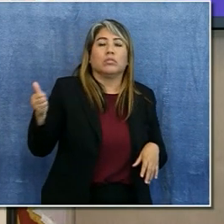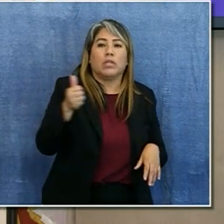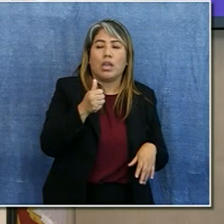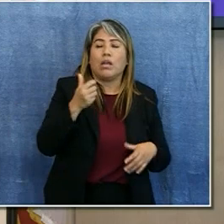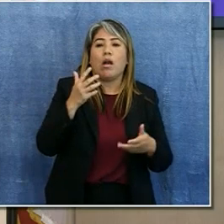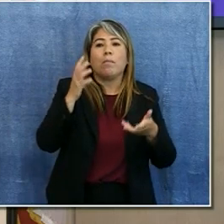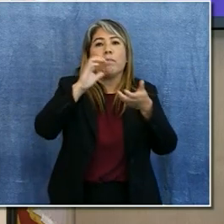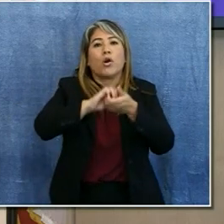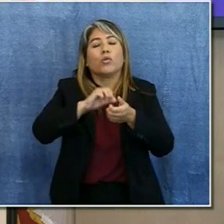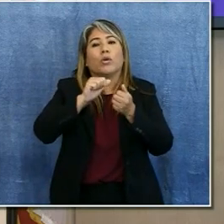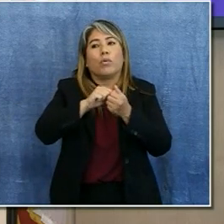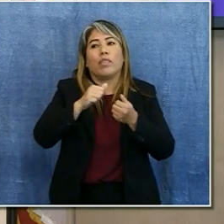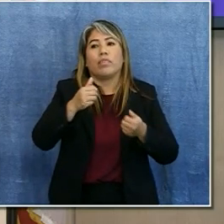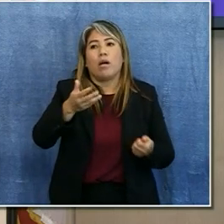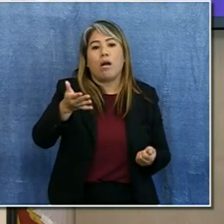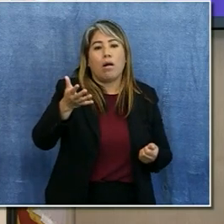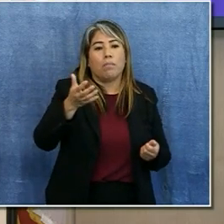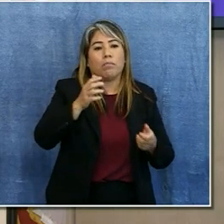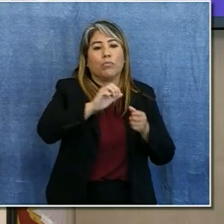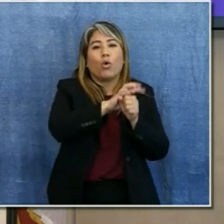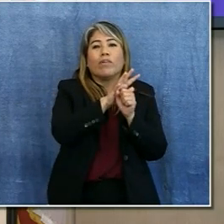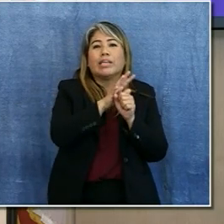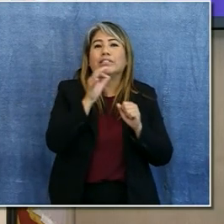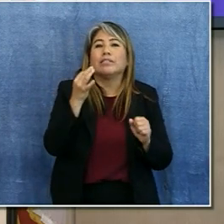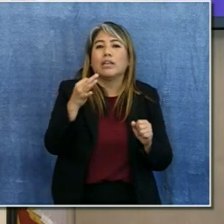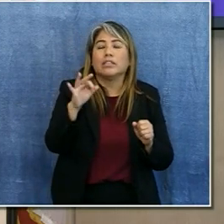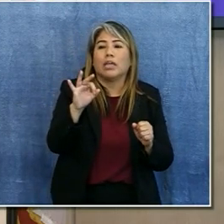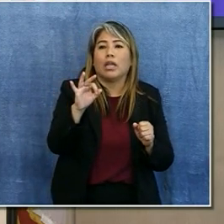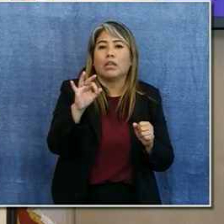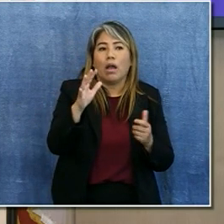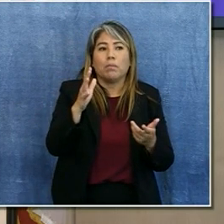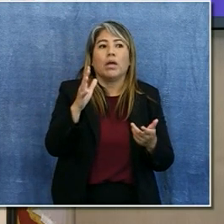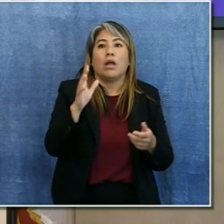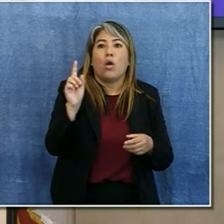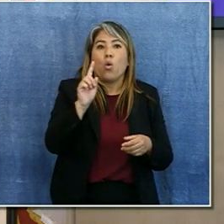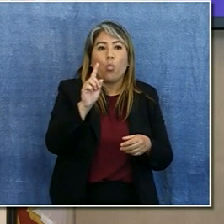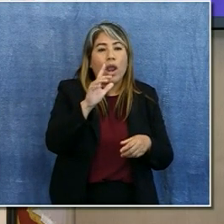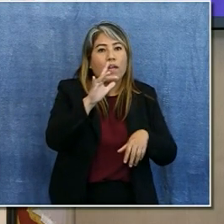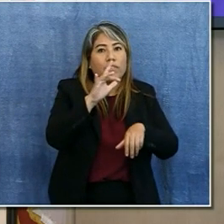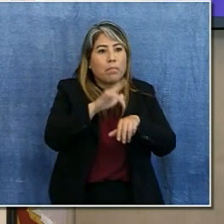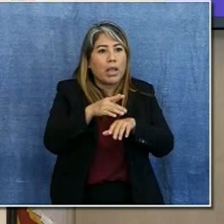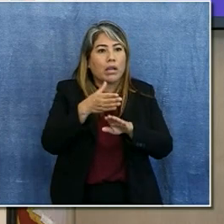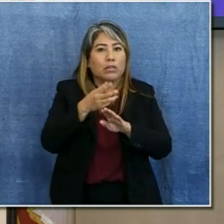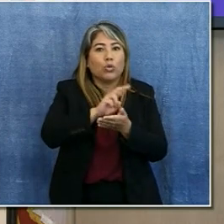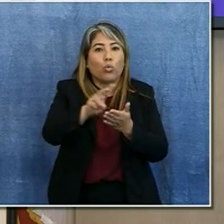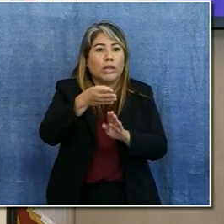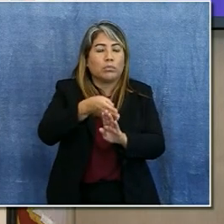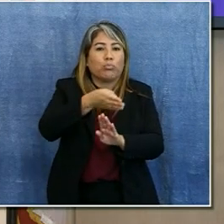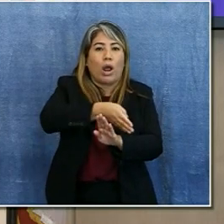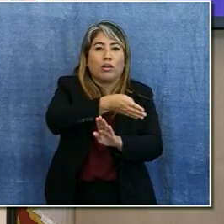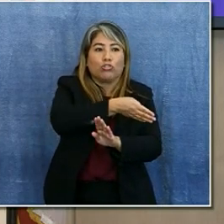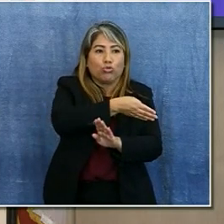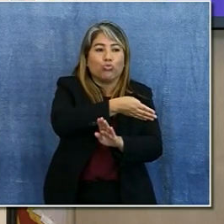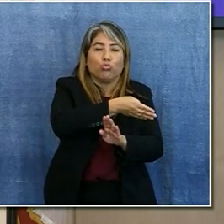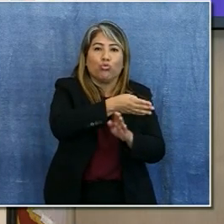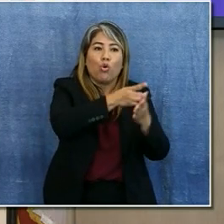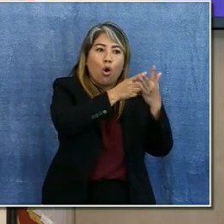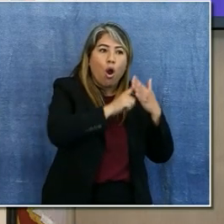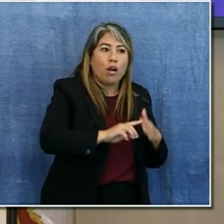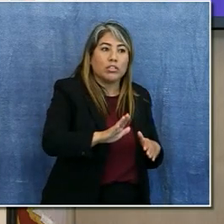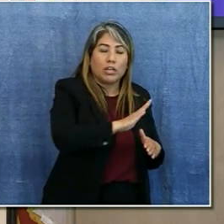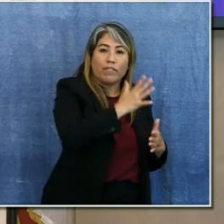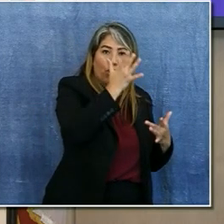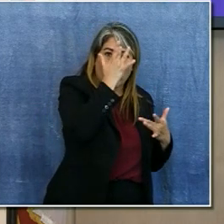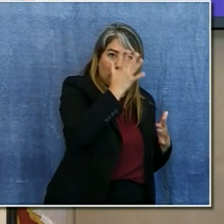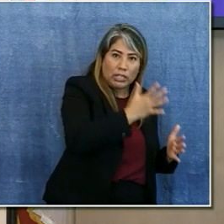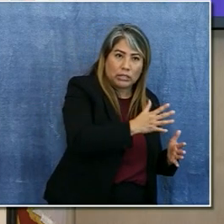reported with COVID-19 where they've been in the two weeks prior to the onset of their illness.